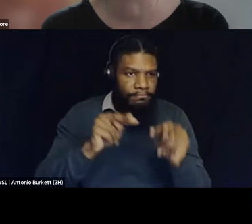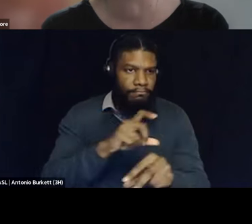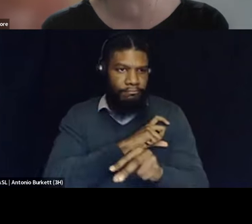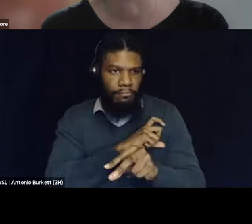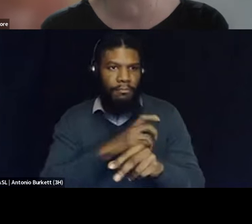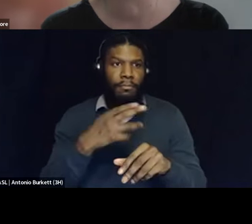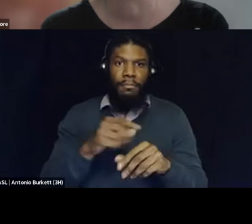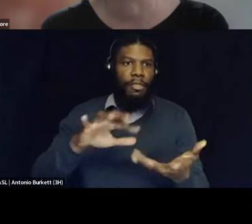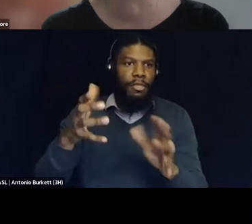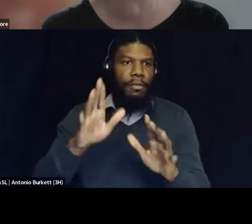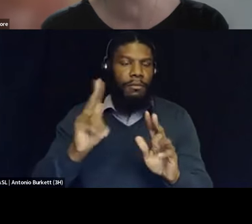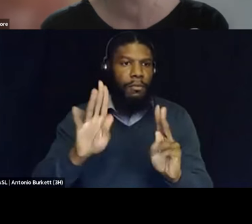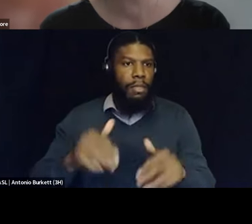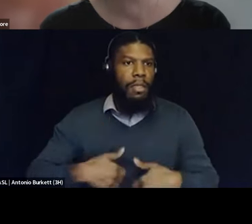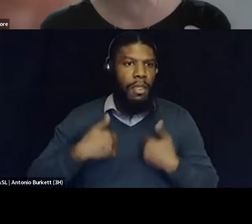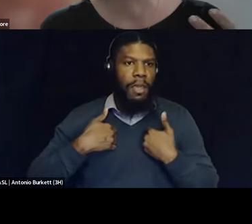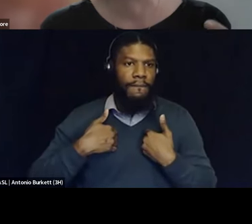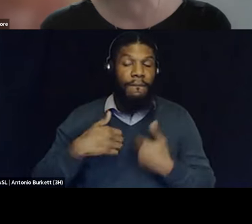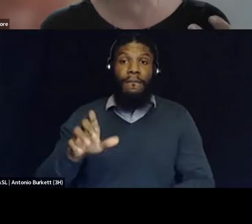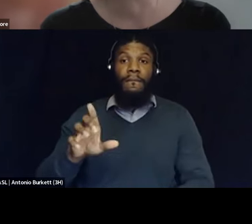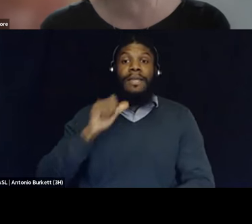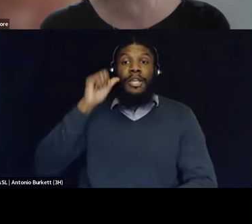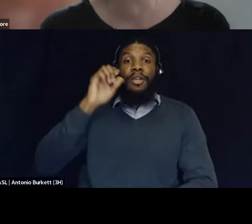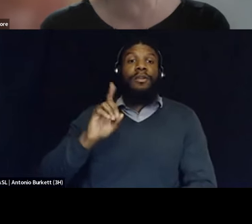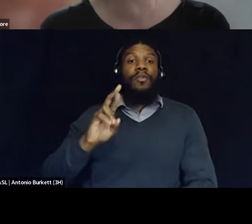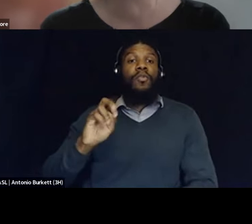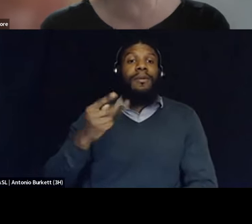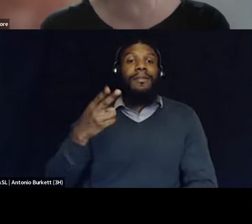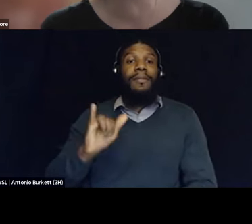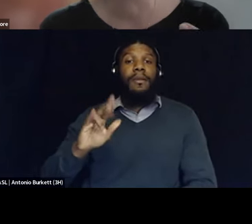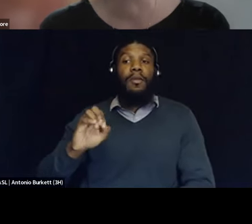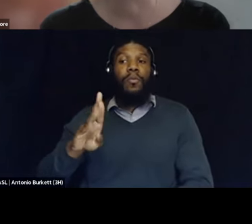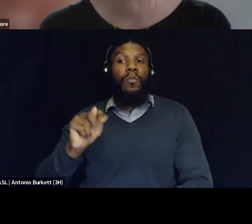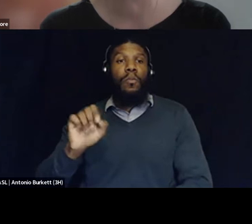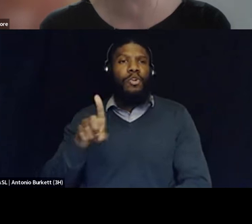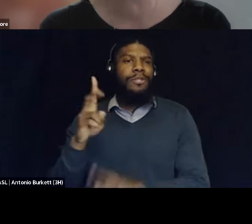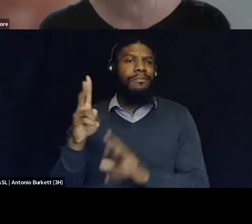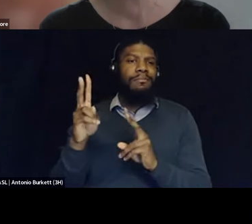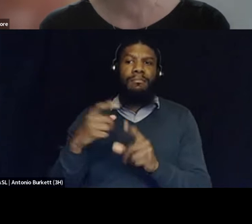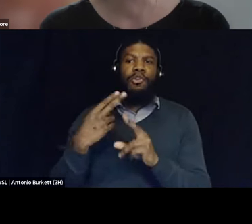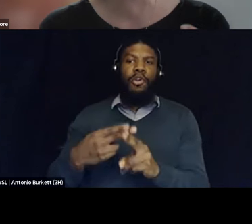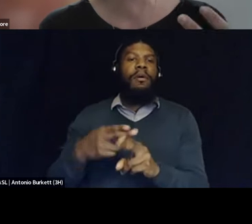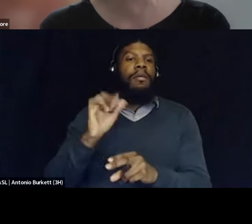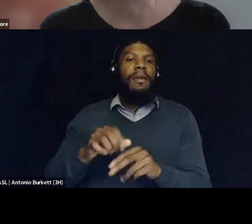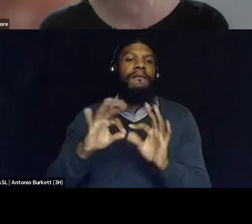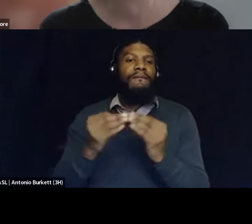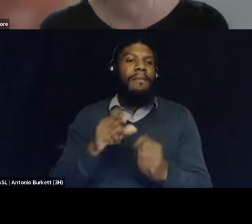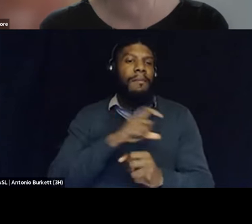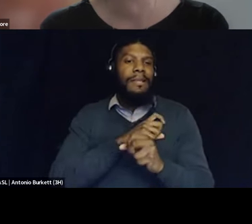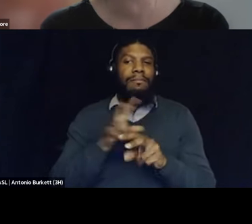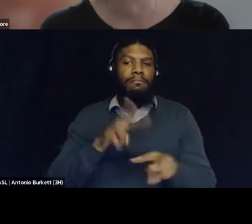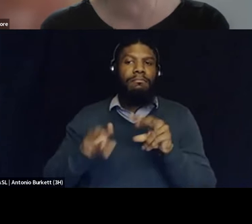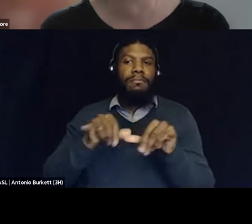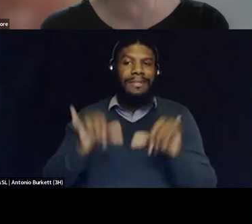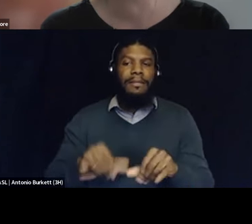people's lives. know, Dorothy Roberts yesterday was calling the family policing system the benevolent terror. And Virginia Eubanks